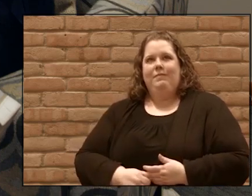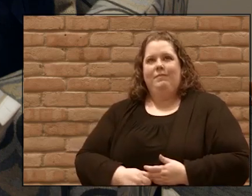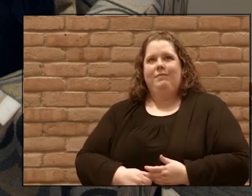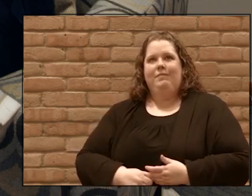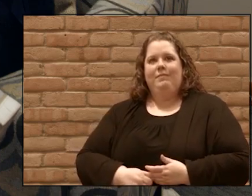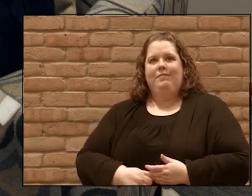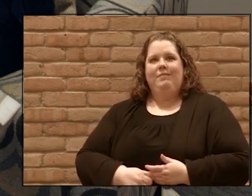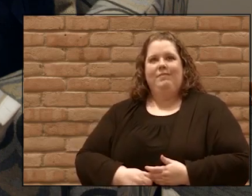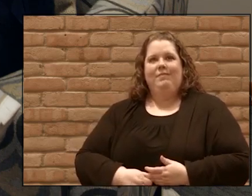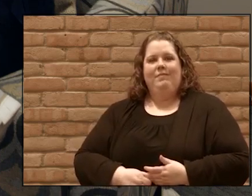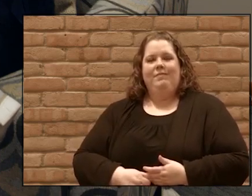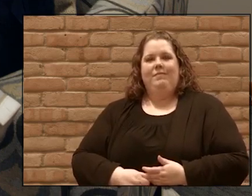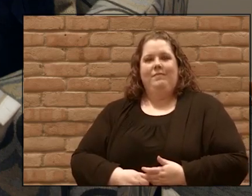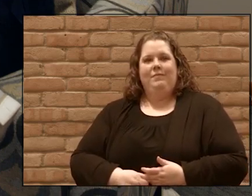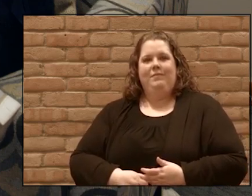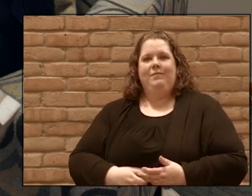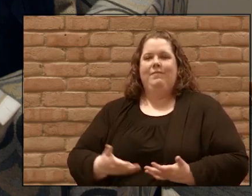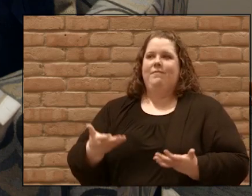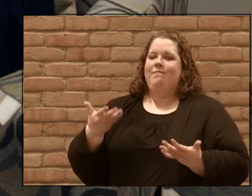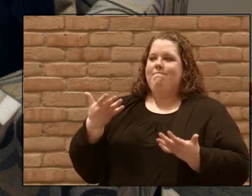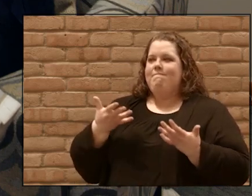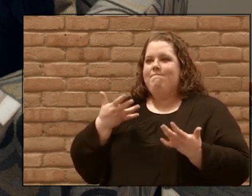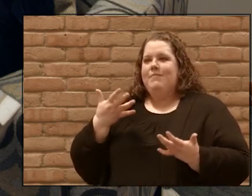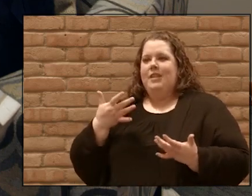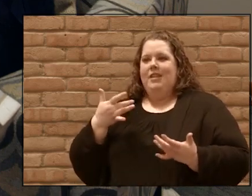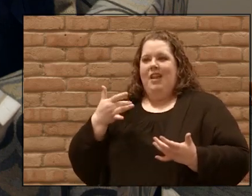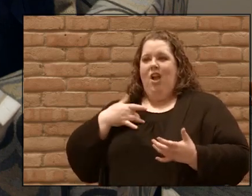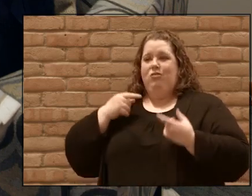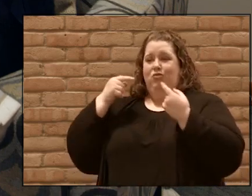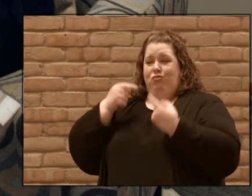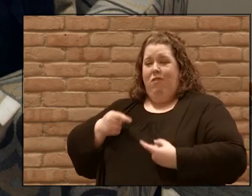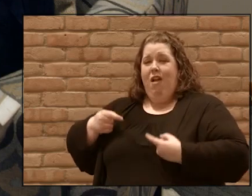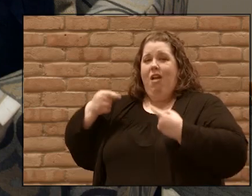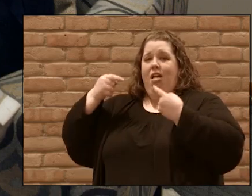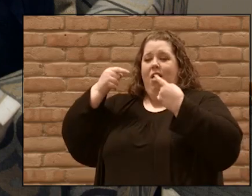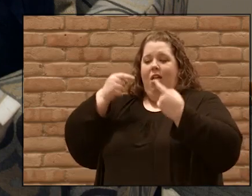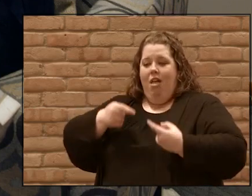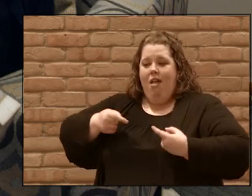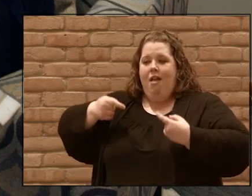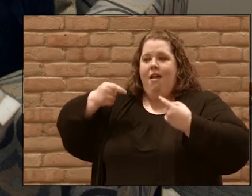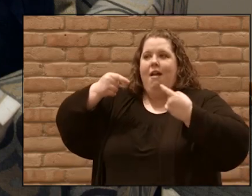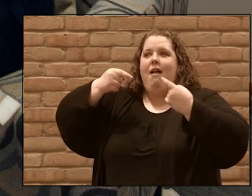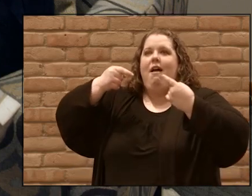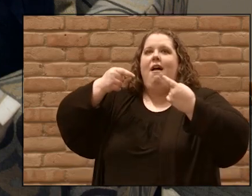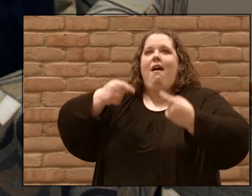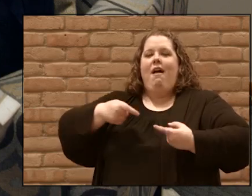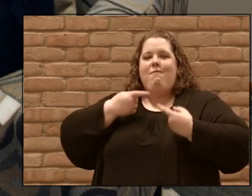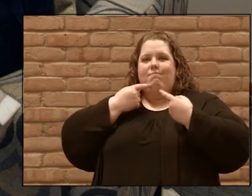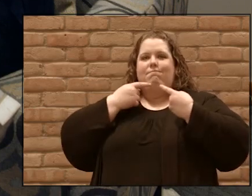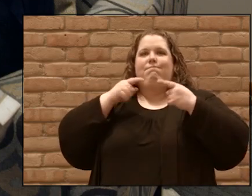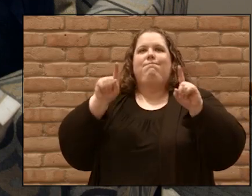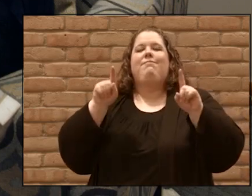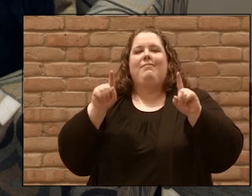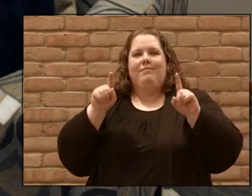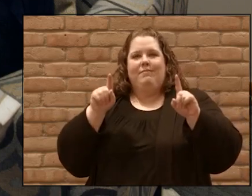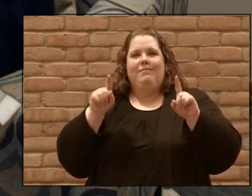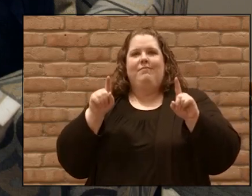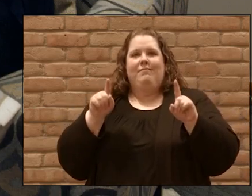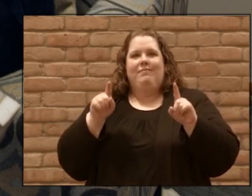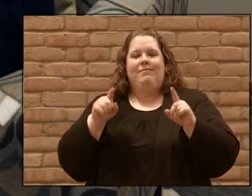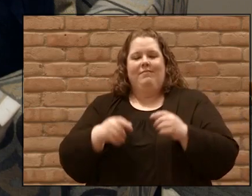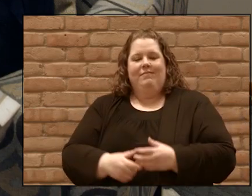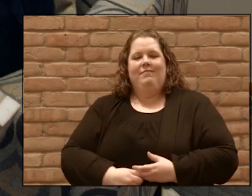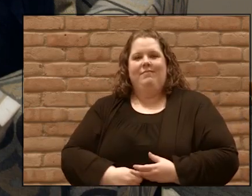brought out of the trial you know um so